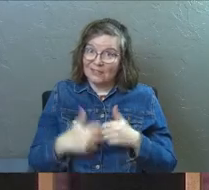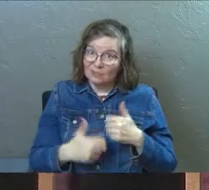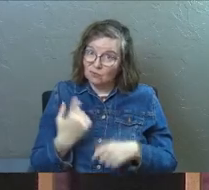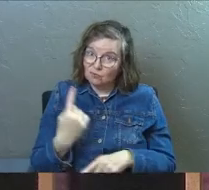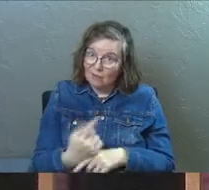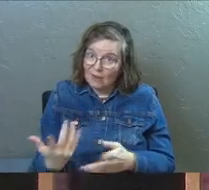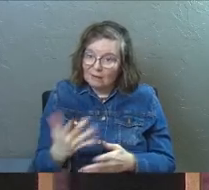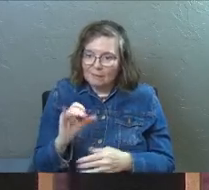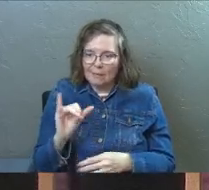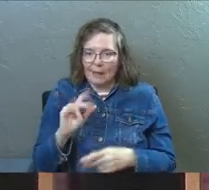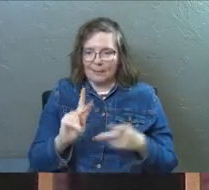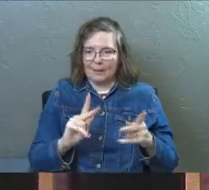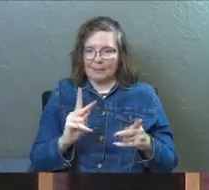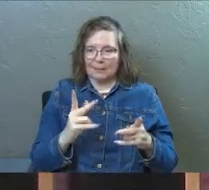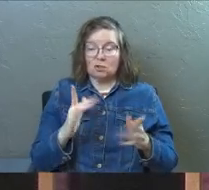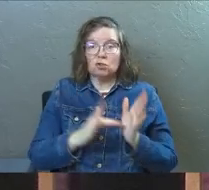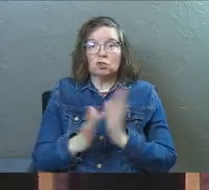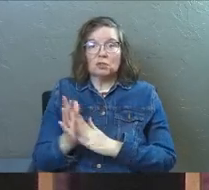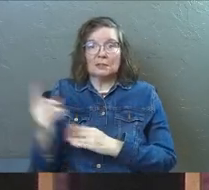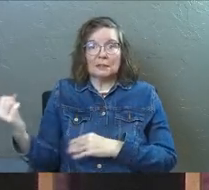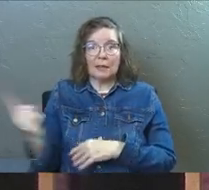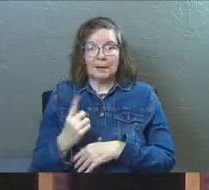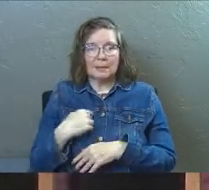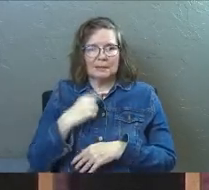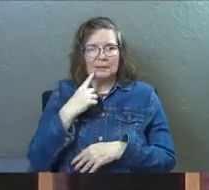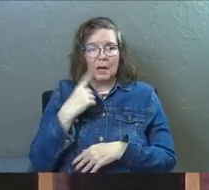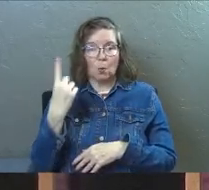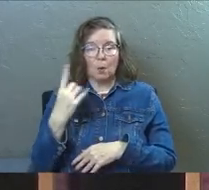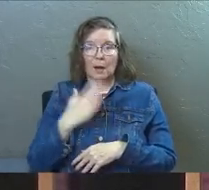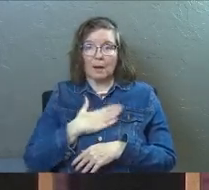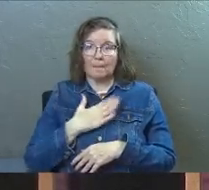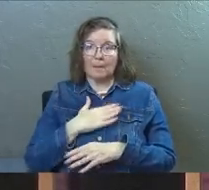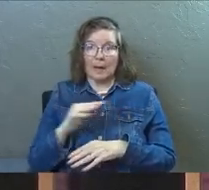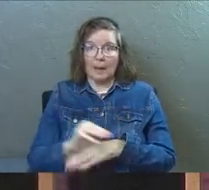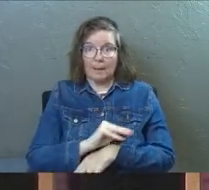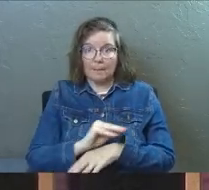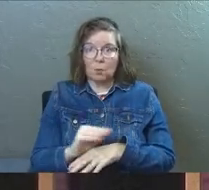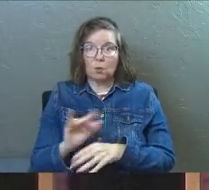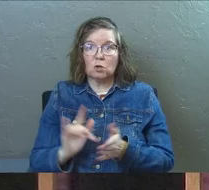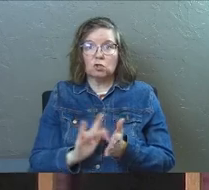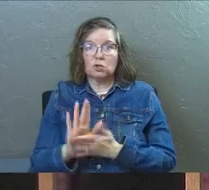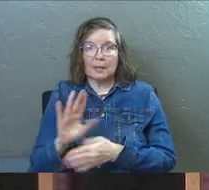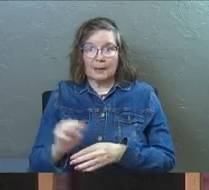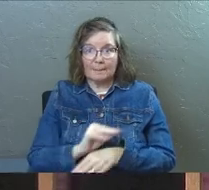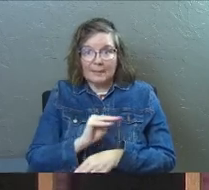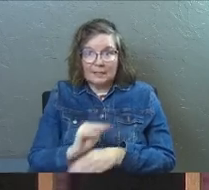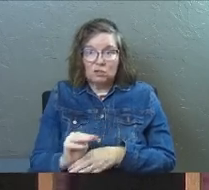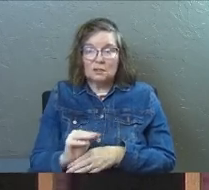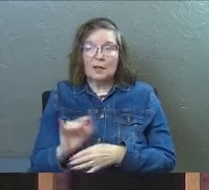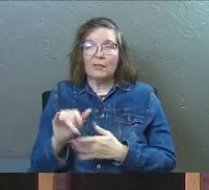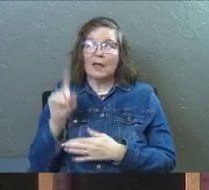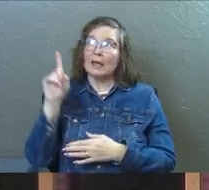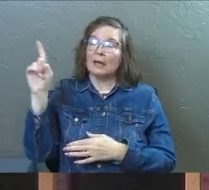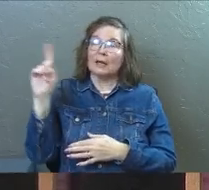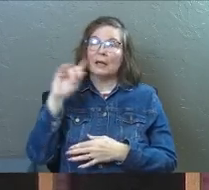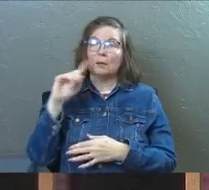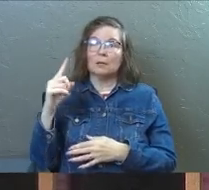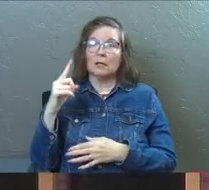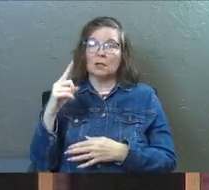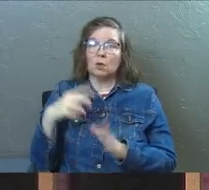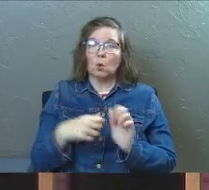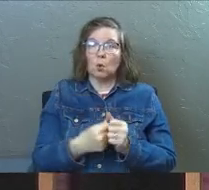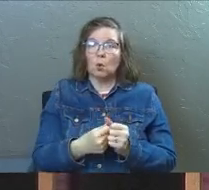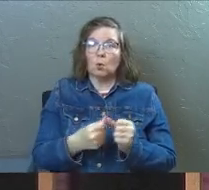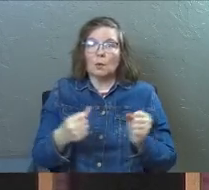issue, right? And, like, Jesus came along and said, one of my ministries, one of Jesus's ministries is that he would be the